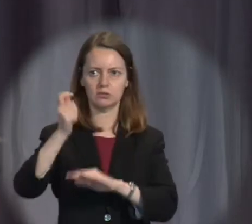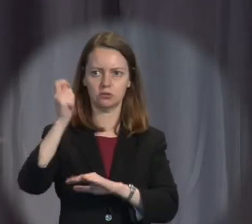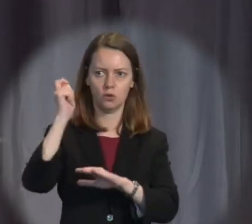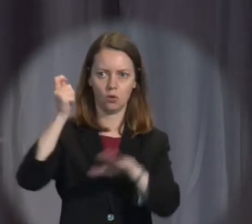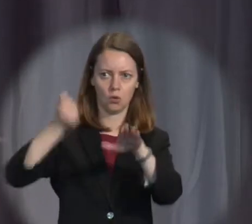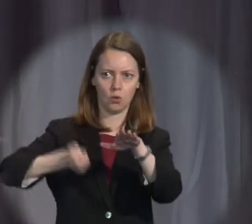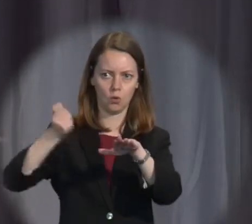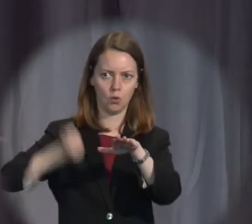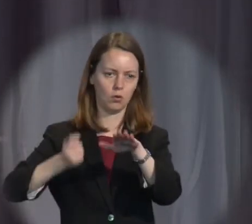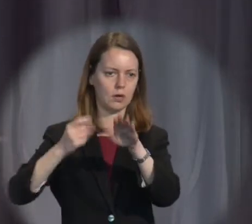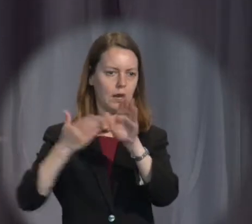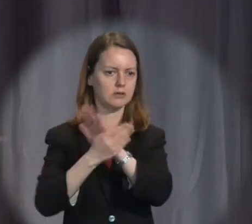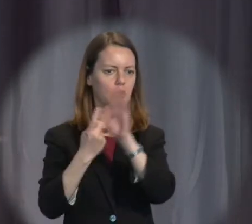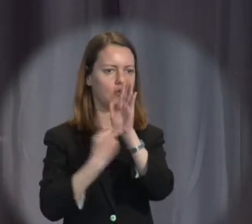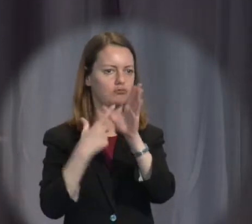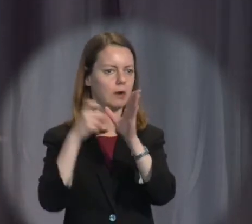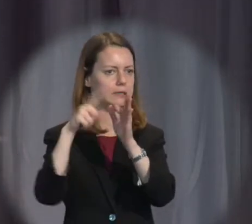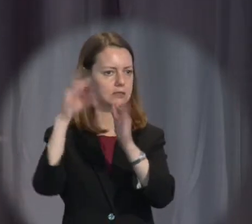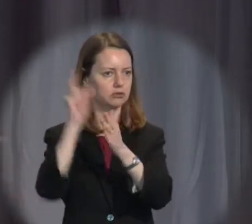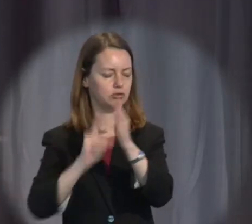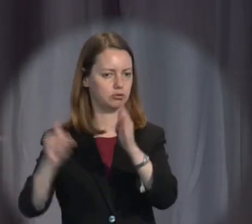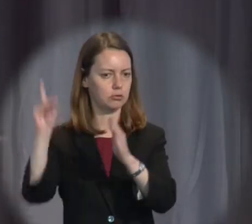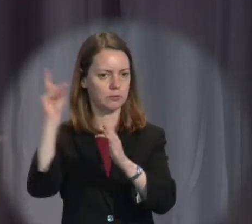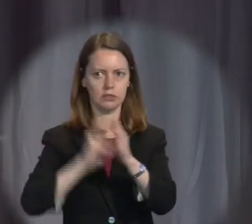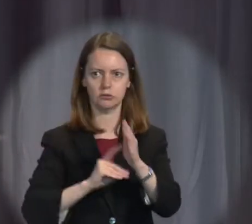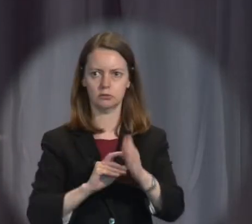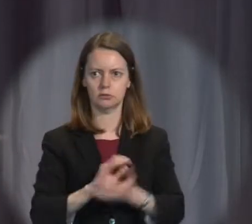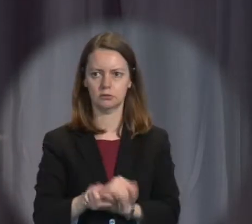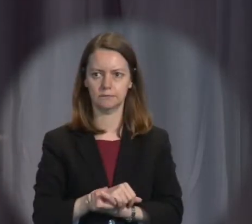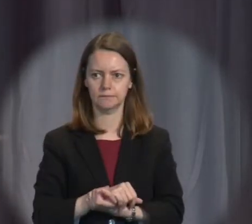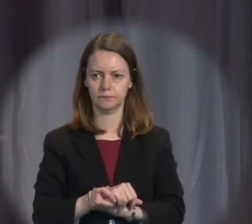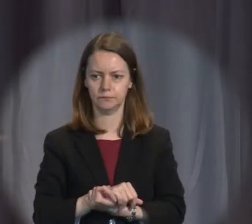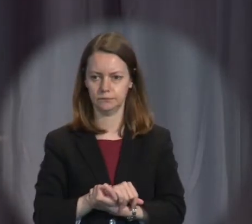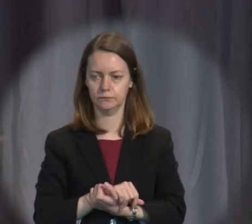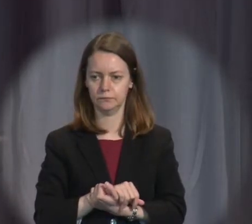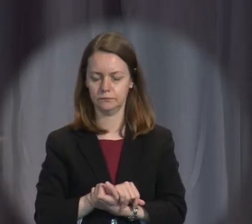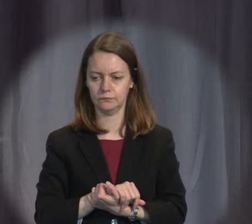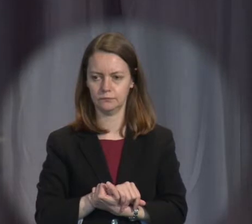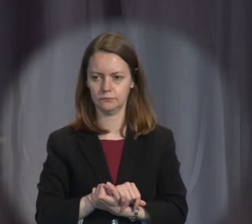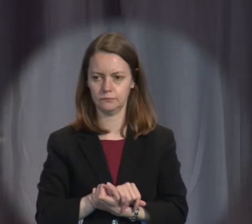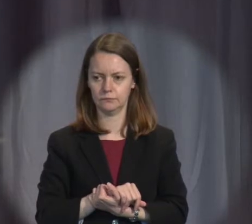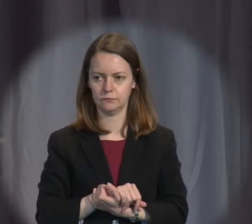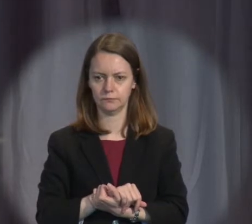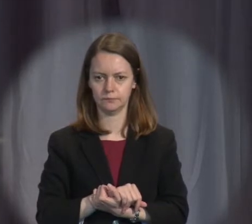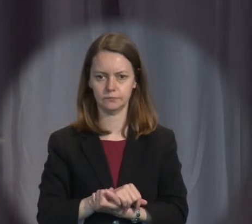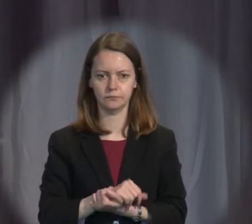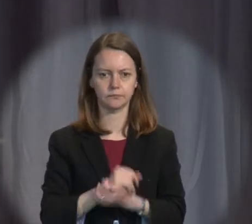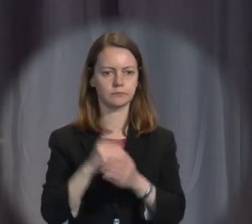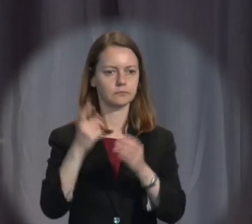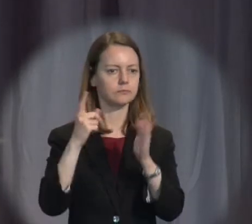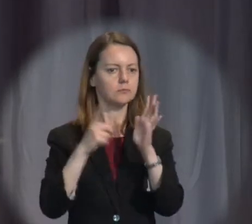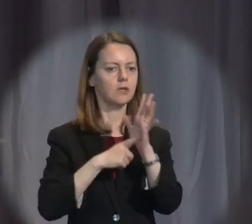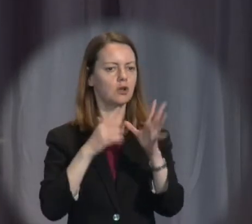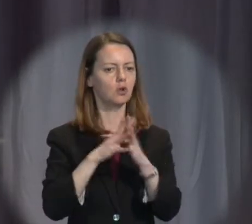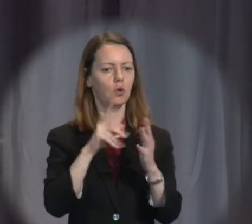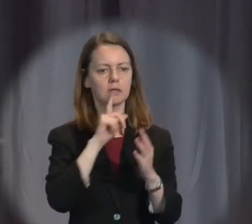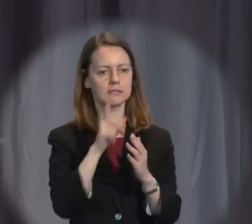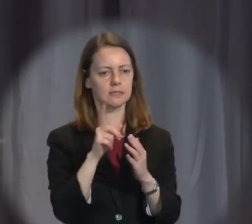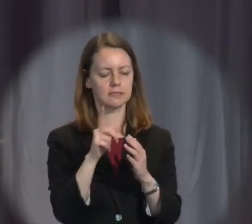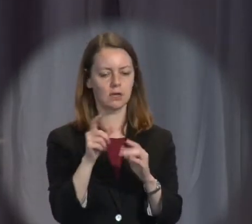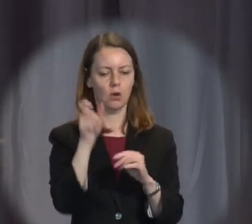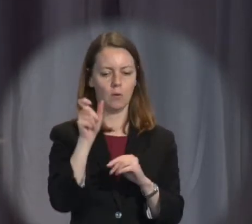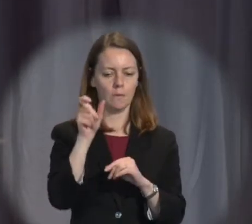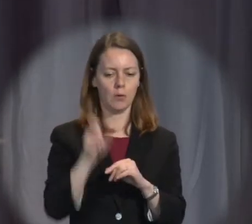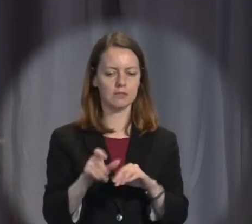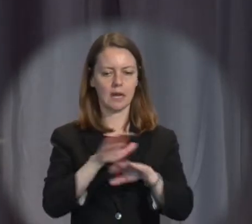18C of the Race Discrimination Act. No one should, says that legislation, offend, insult, humiliate, or intimidate a